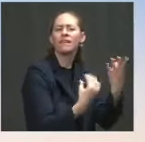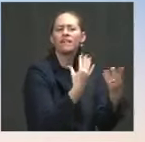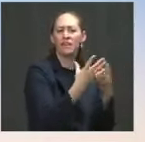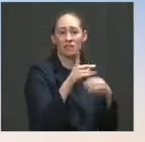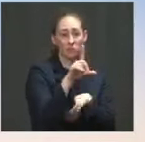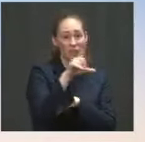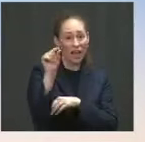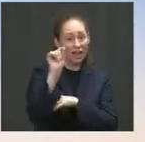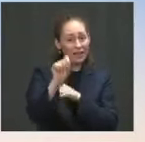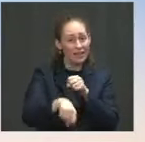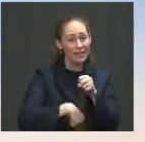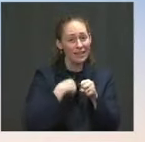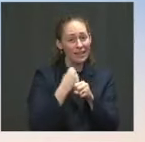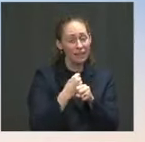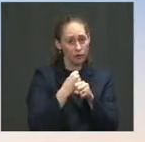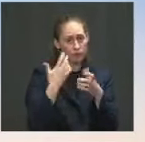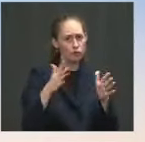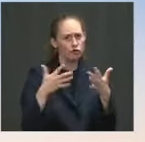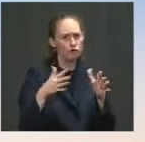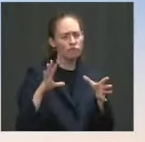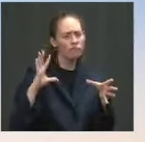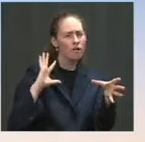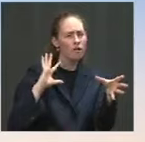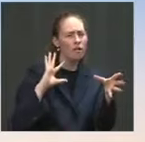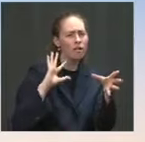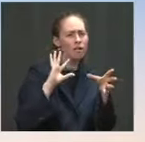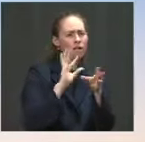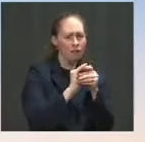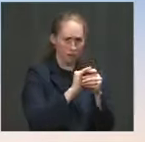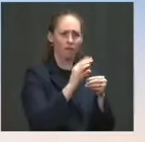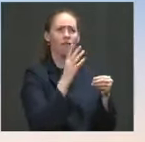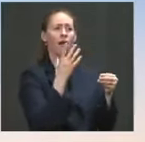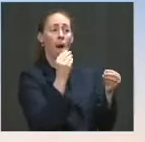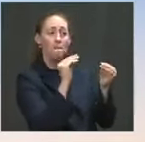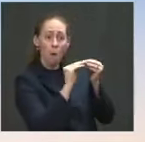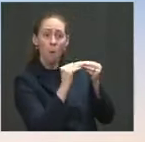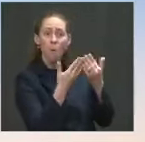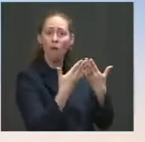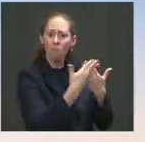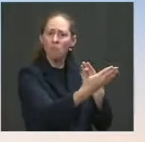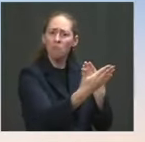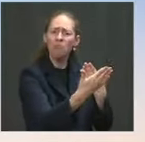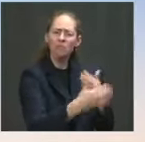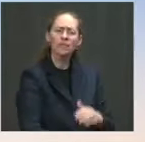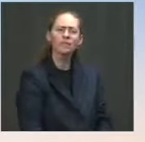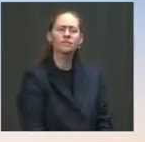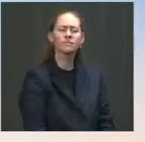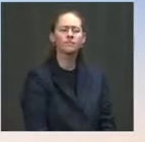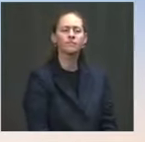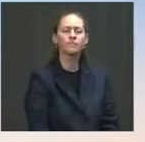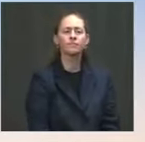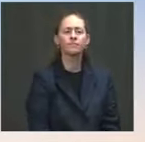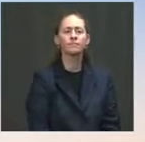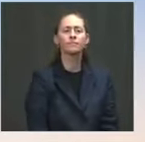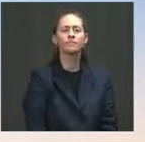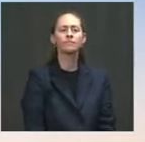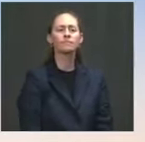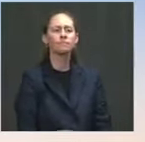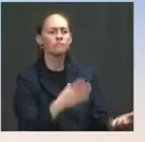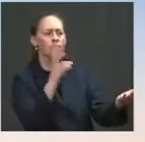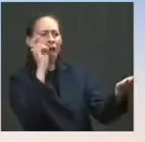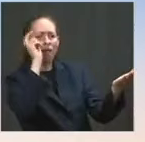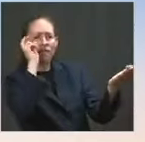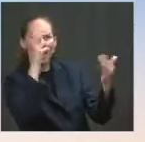And they will continue to be provided and unite as Afghan leaders, both the military and